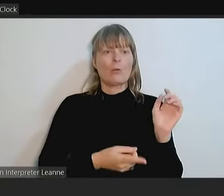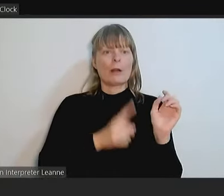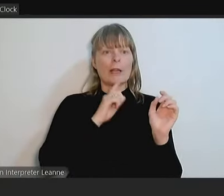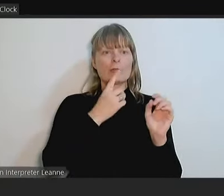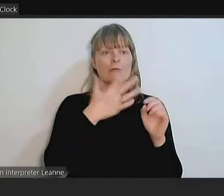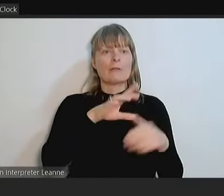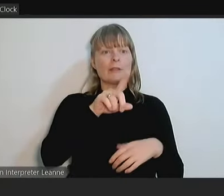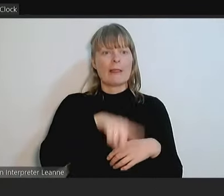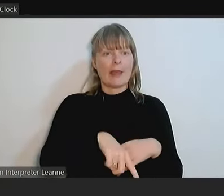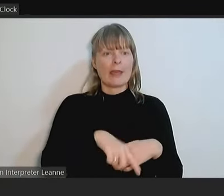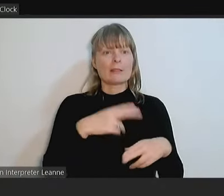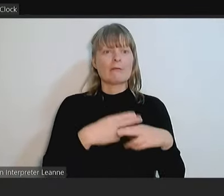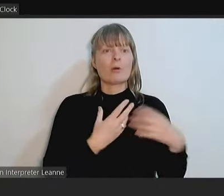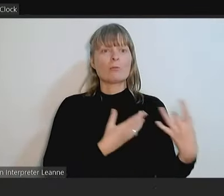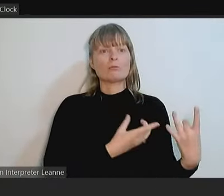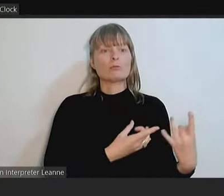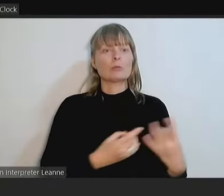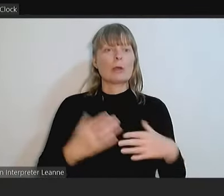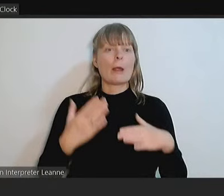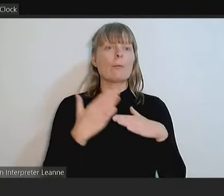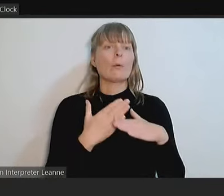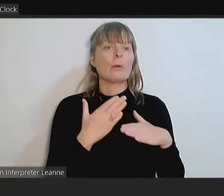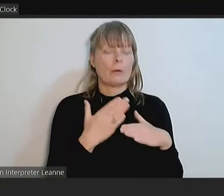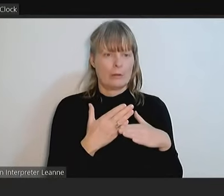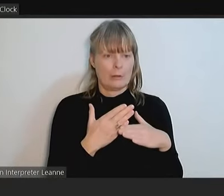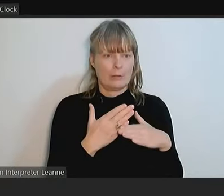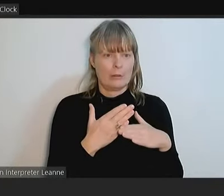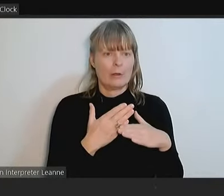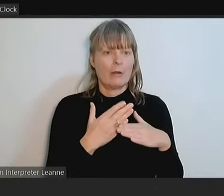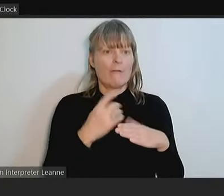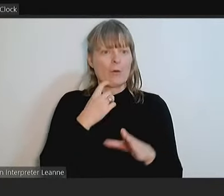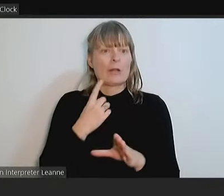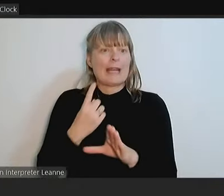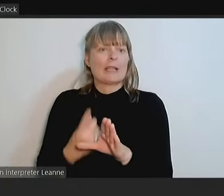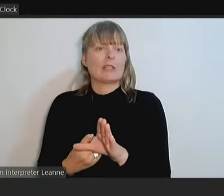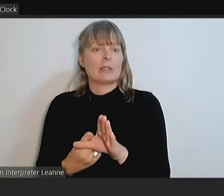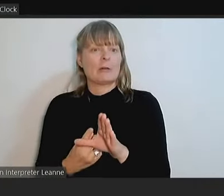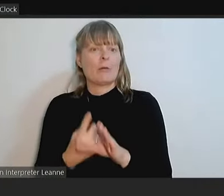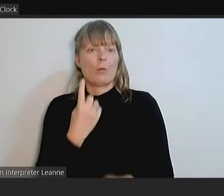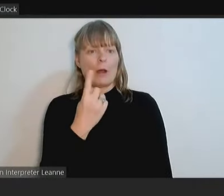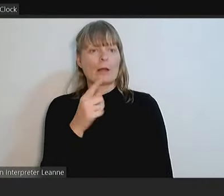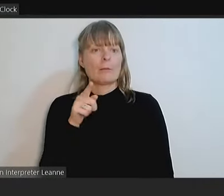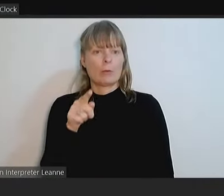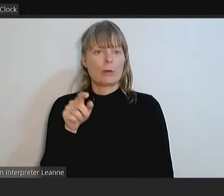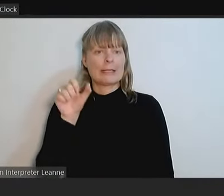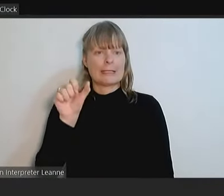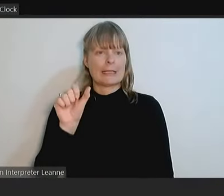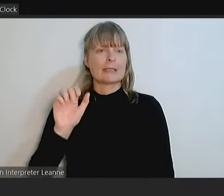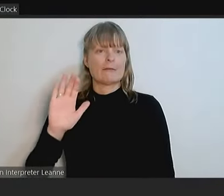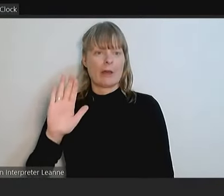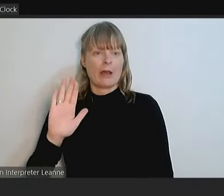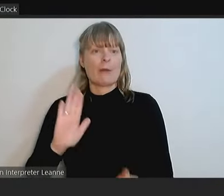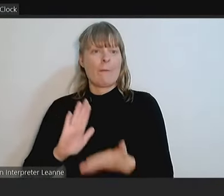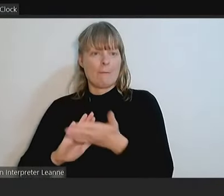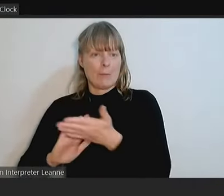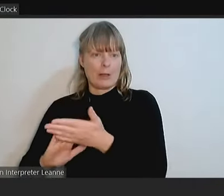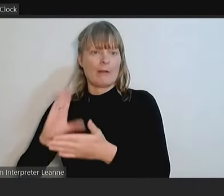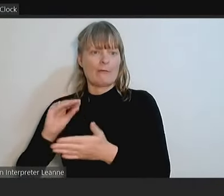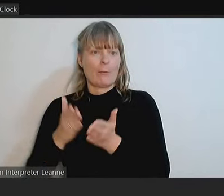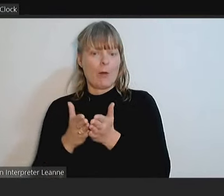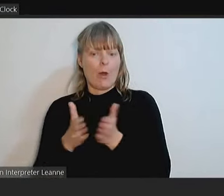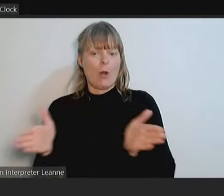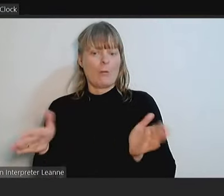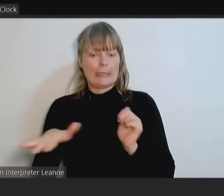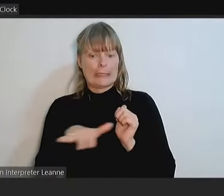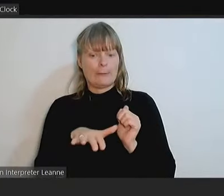and for the next budget year to have the 1.65 million from the open space levy. Now the obvious thing there is, of